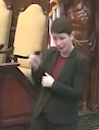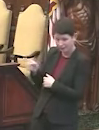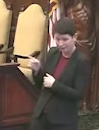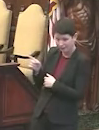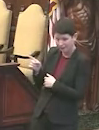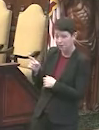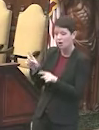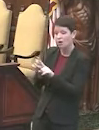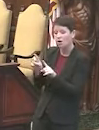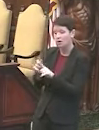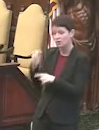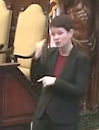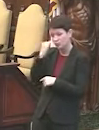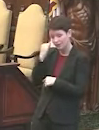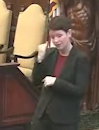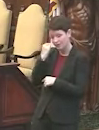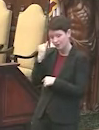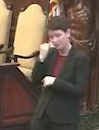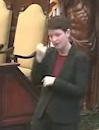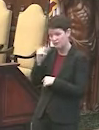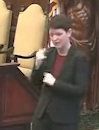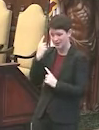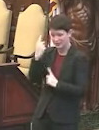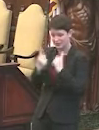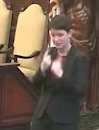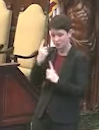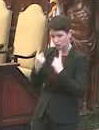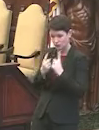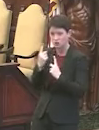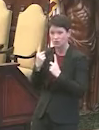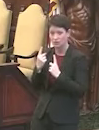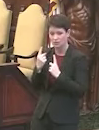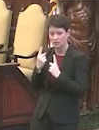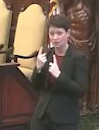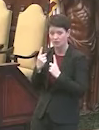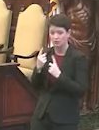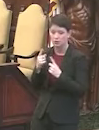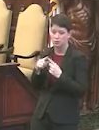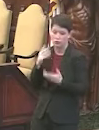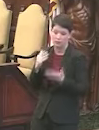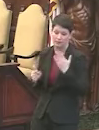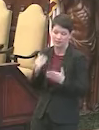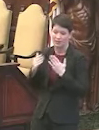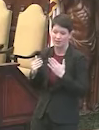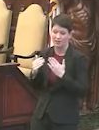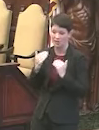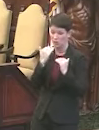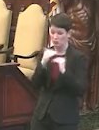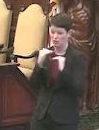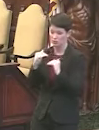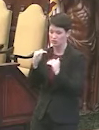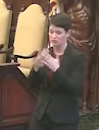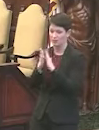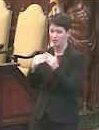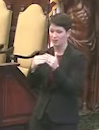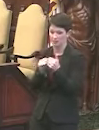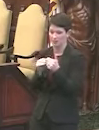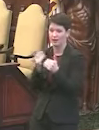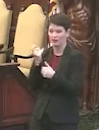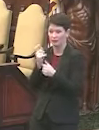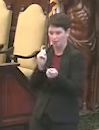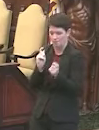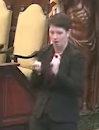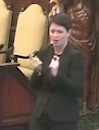And perhaps if there are any considerations to maybe lessen these restrictions or modify